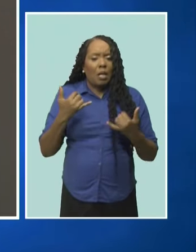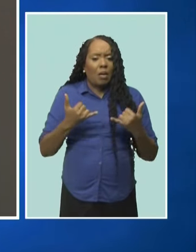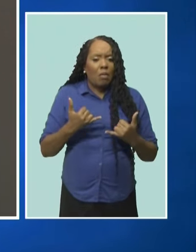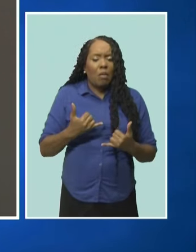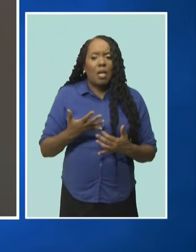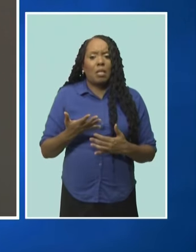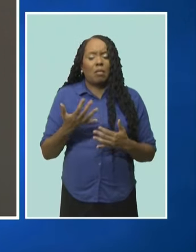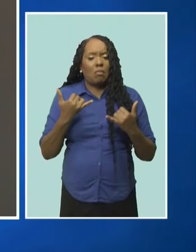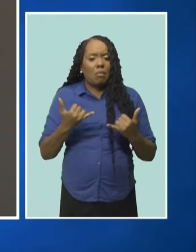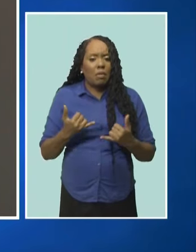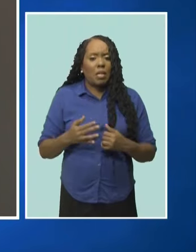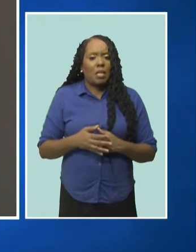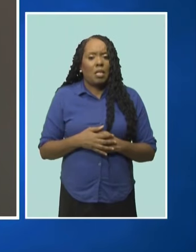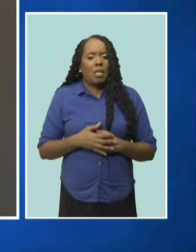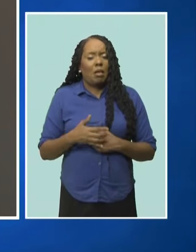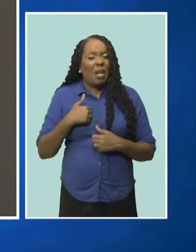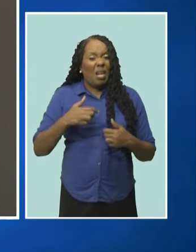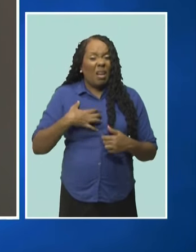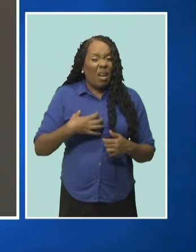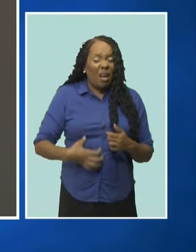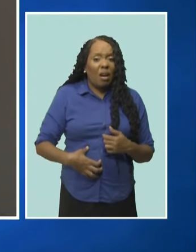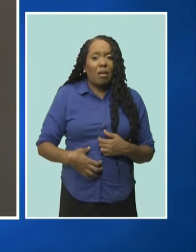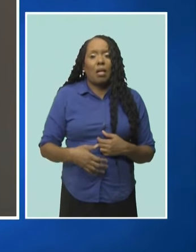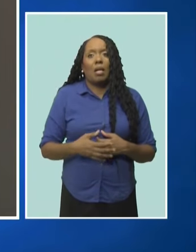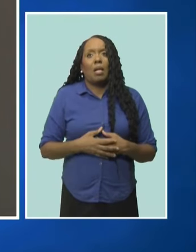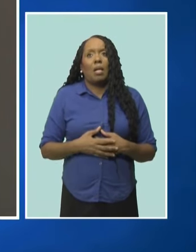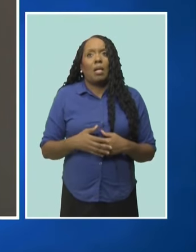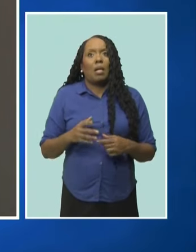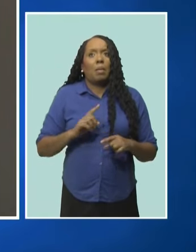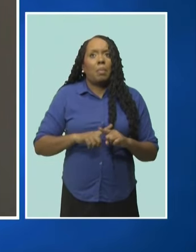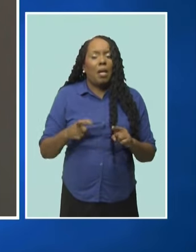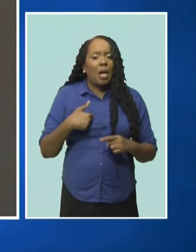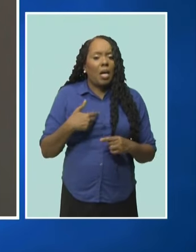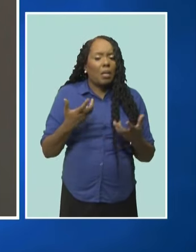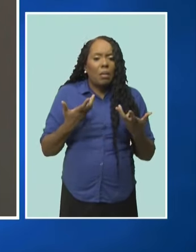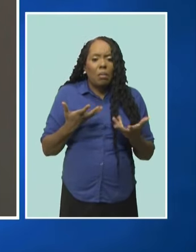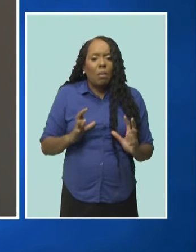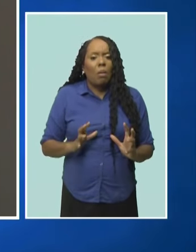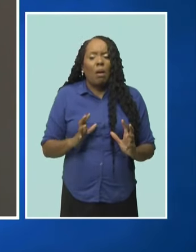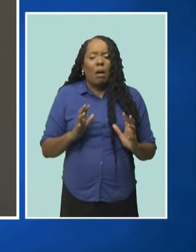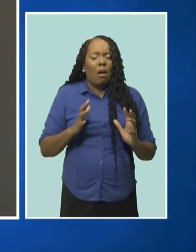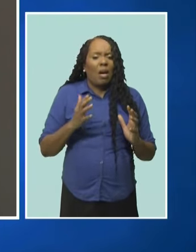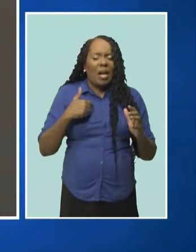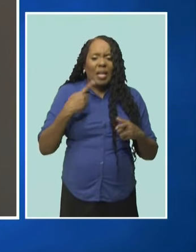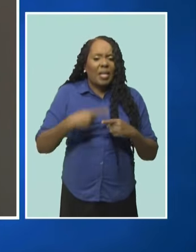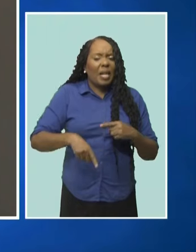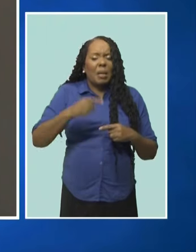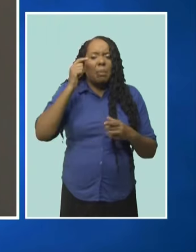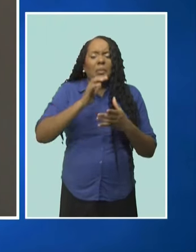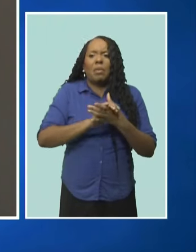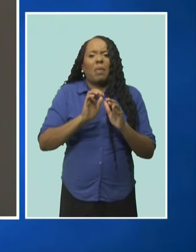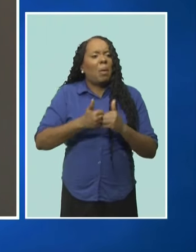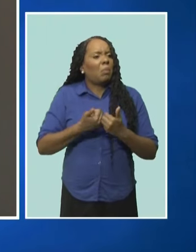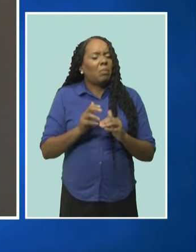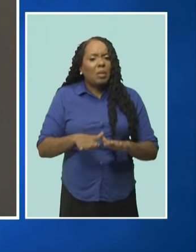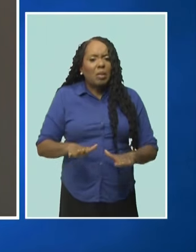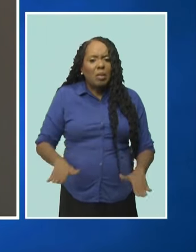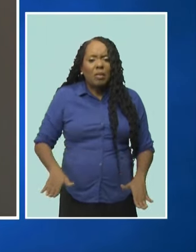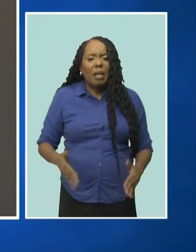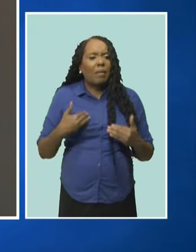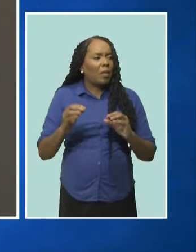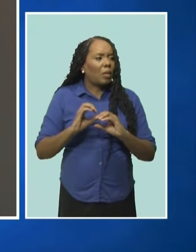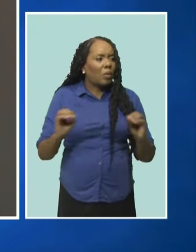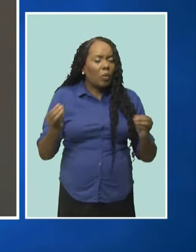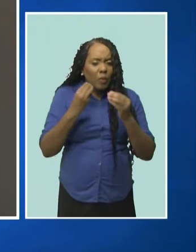ate something. Can you imagine not eating? And I don't know what time it is now. I don't want to watch, but midday, 12, 1, 2 o'clock, and you're not eating and you have to